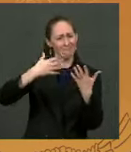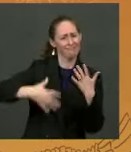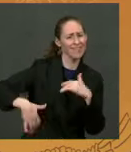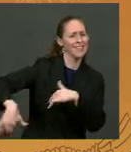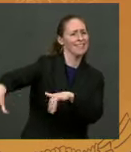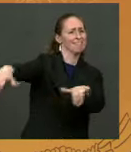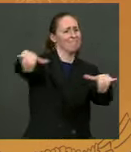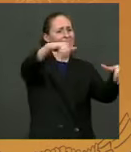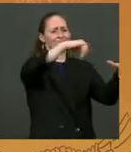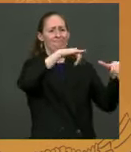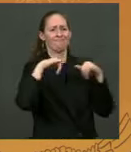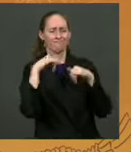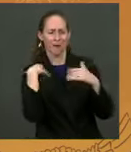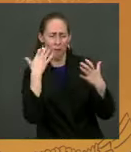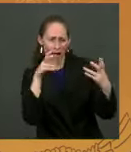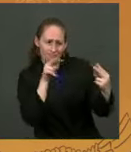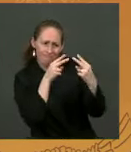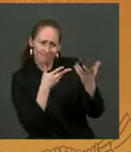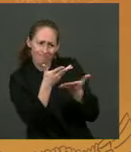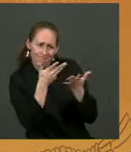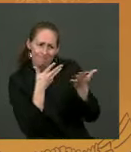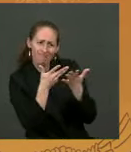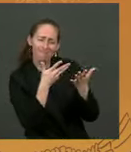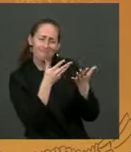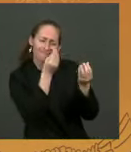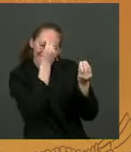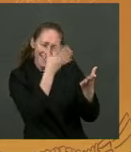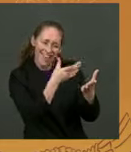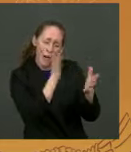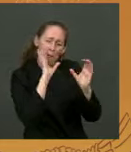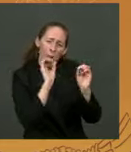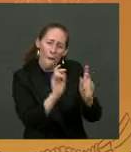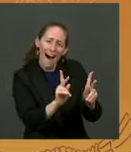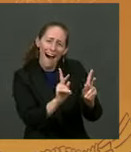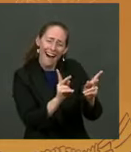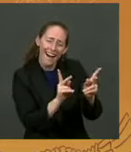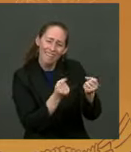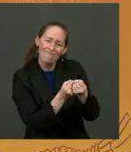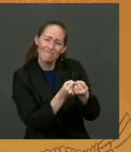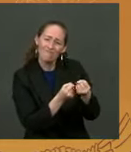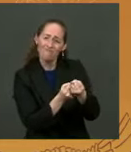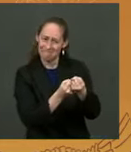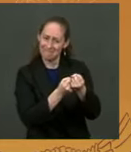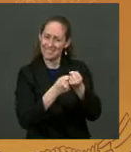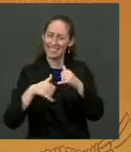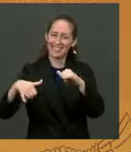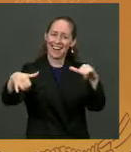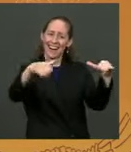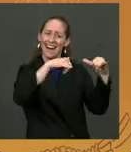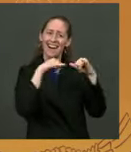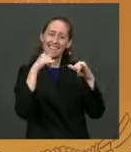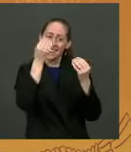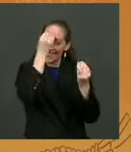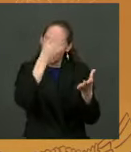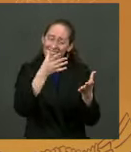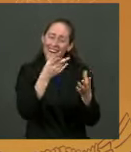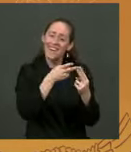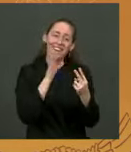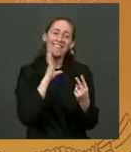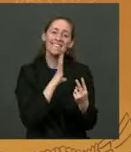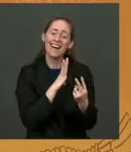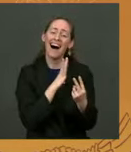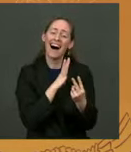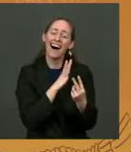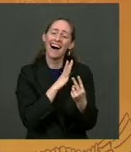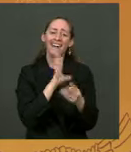turkey in the eye and tell them everything is going to be okay. And so, folks, it's going to be okay. In all seriousness, it's important